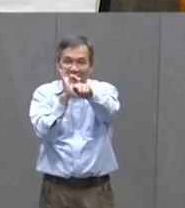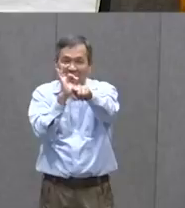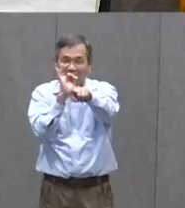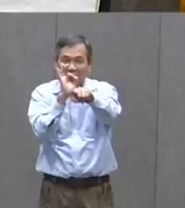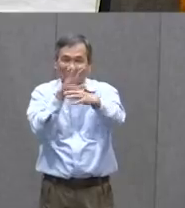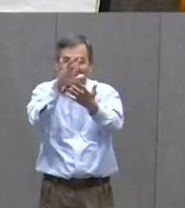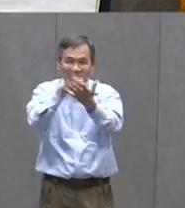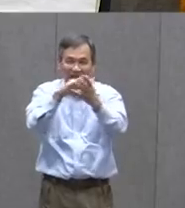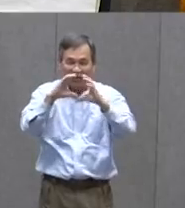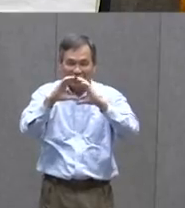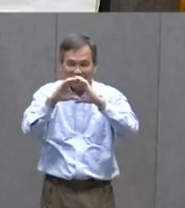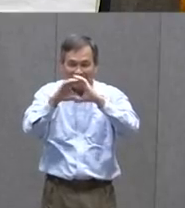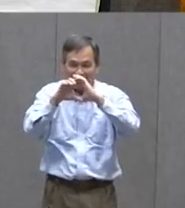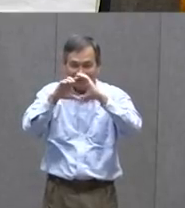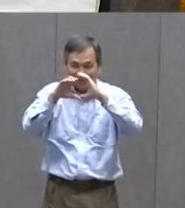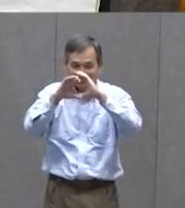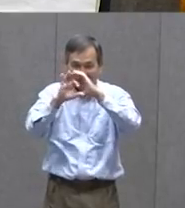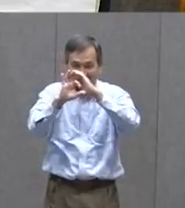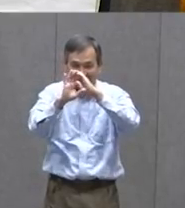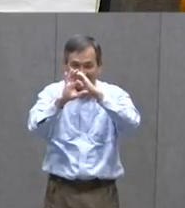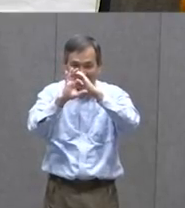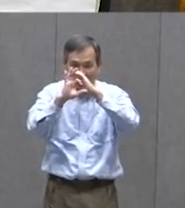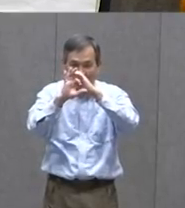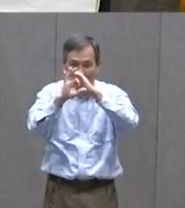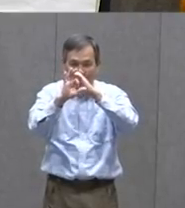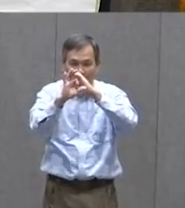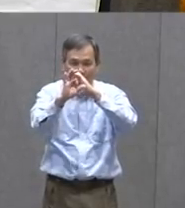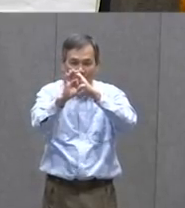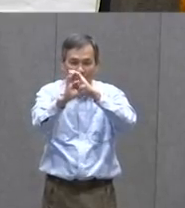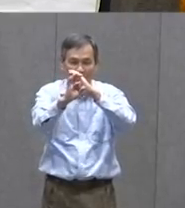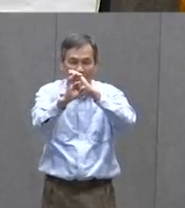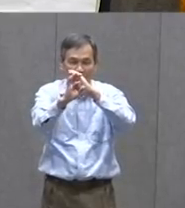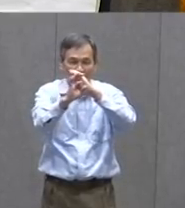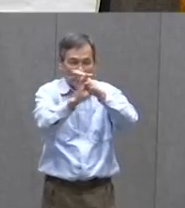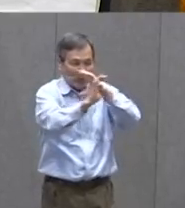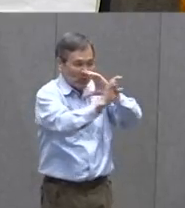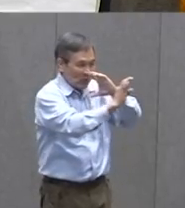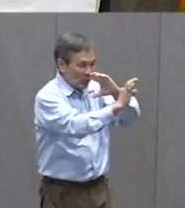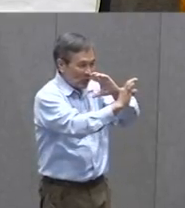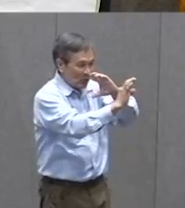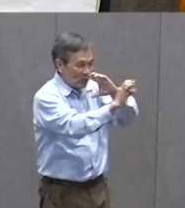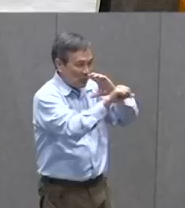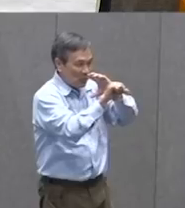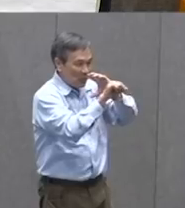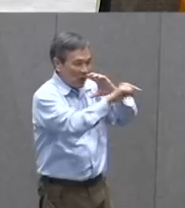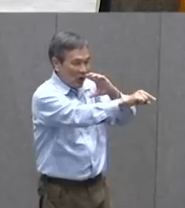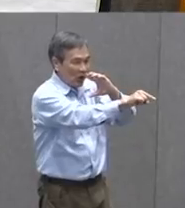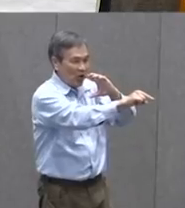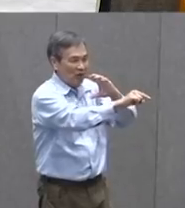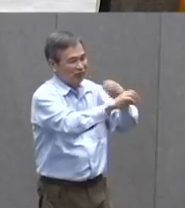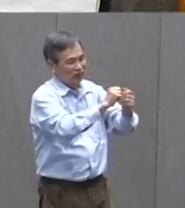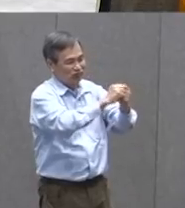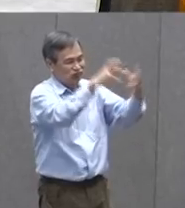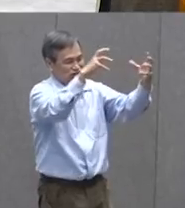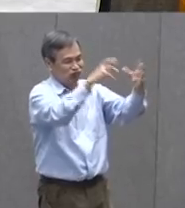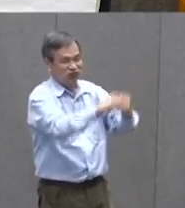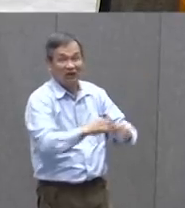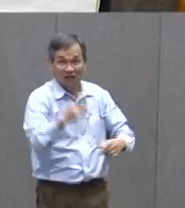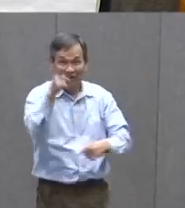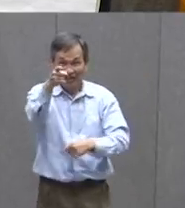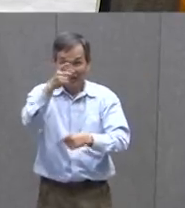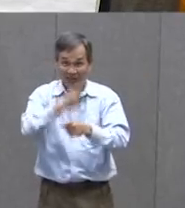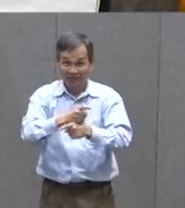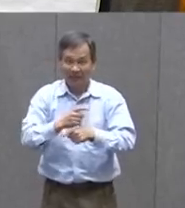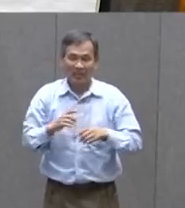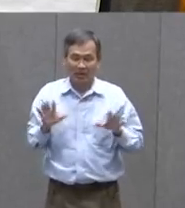Of The Center Of The Death Star And It Can Destroy Other Spaceships And That Kind Of Thing So